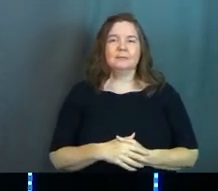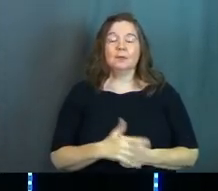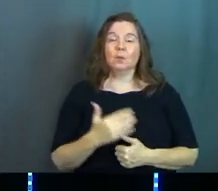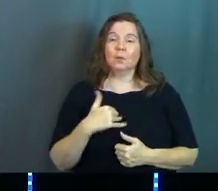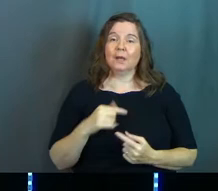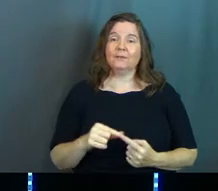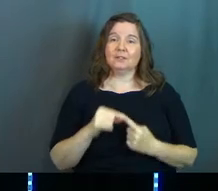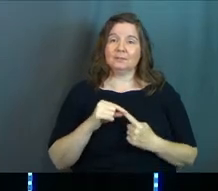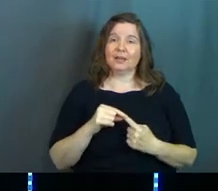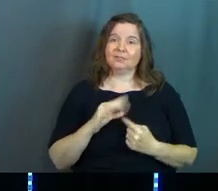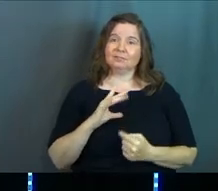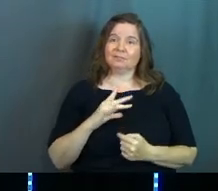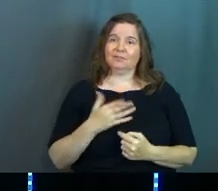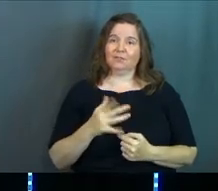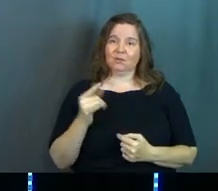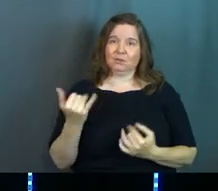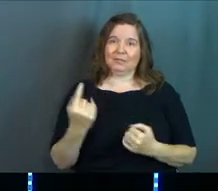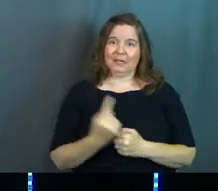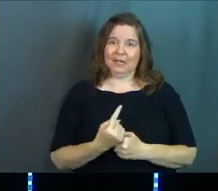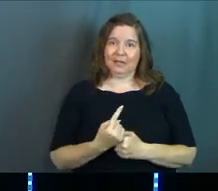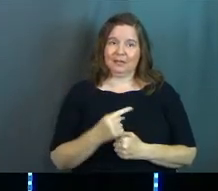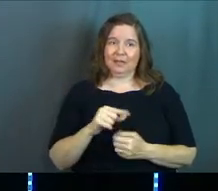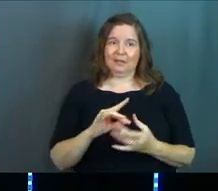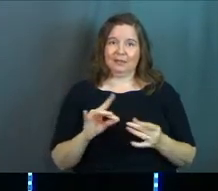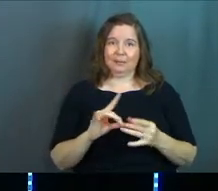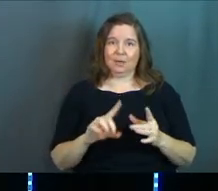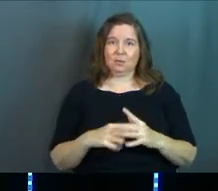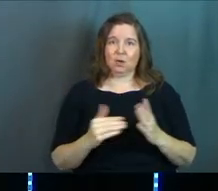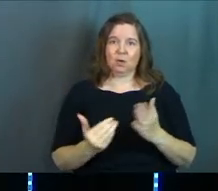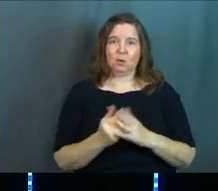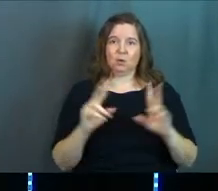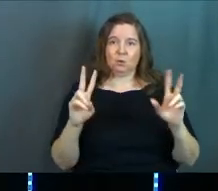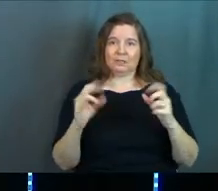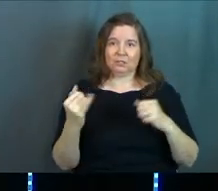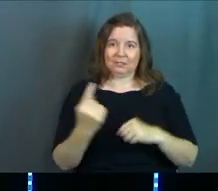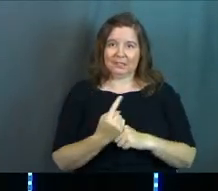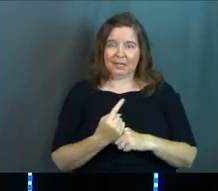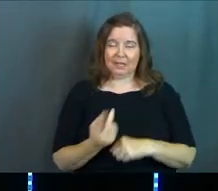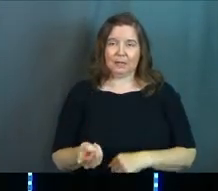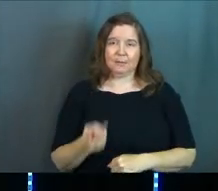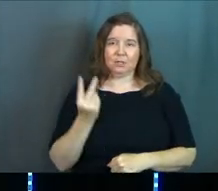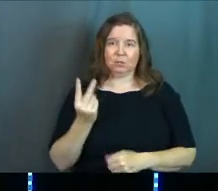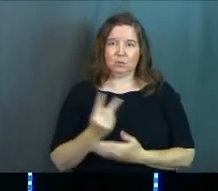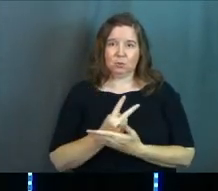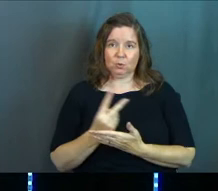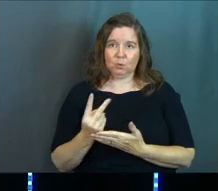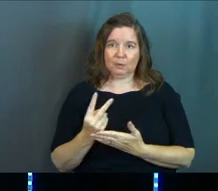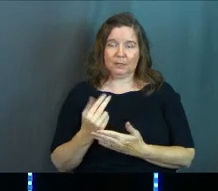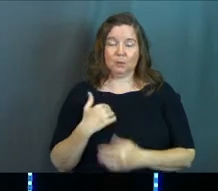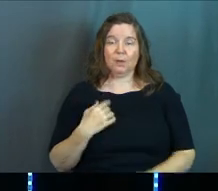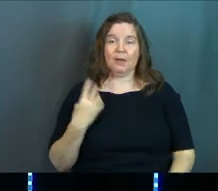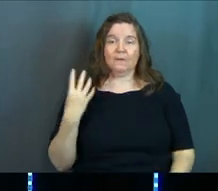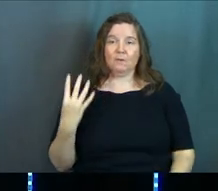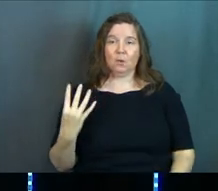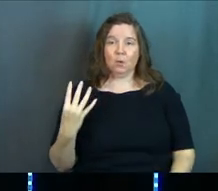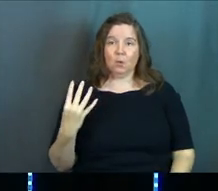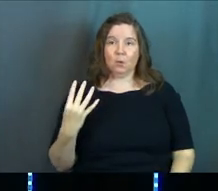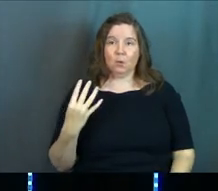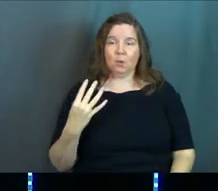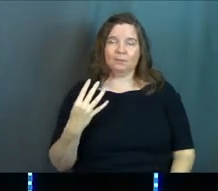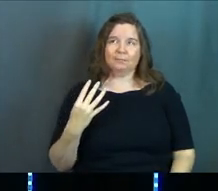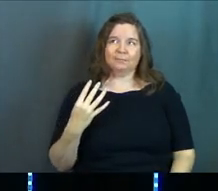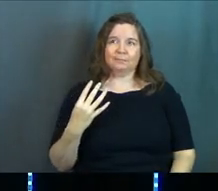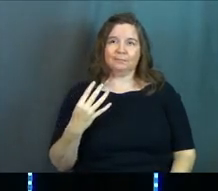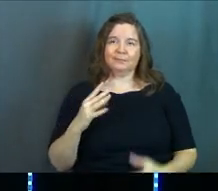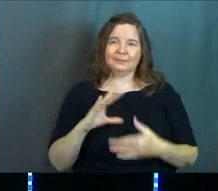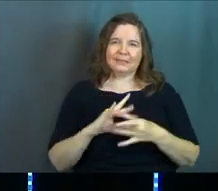We've got a special treat for you today in this message. We're starting a new series today. It's going to be two weeks and we've got four, Christians